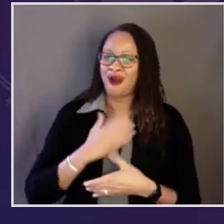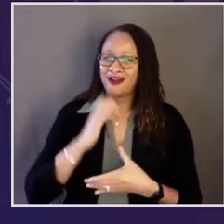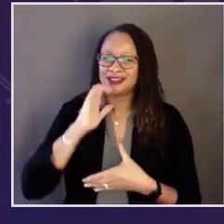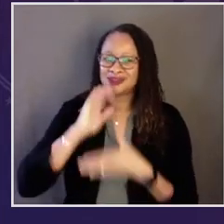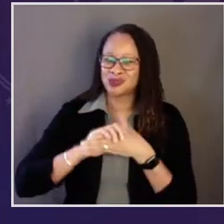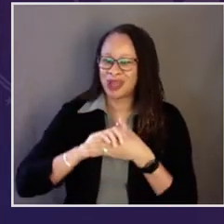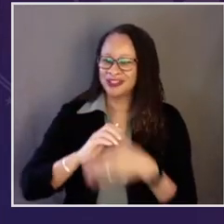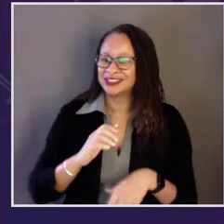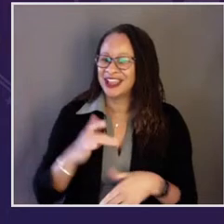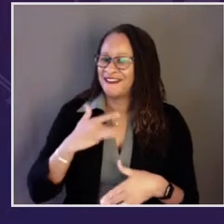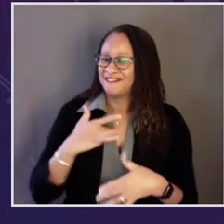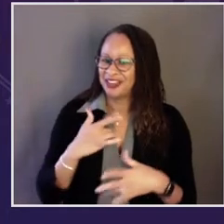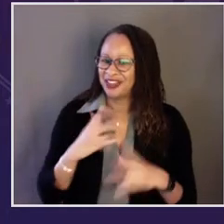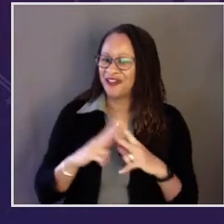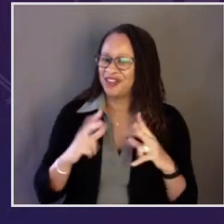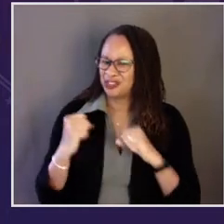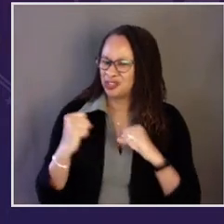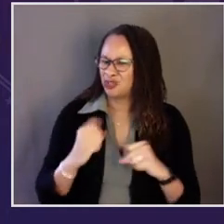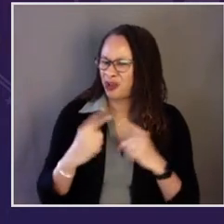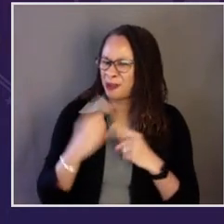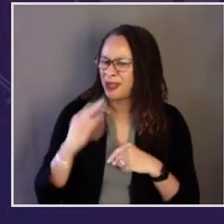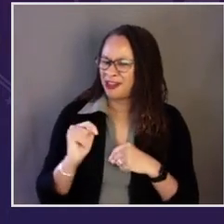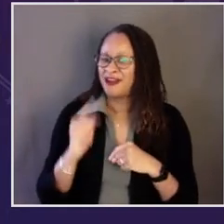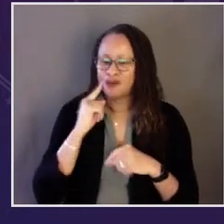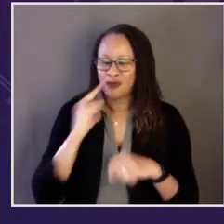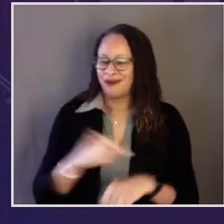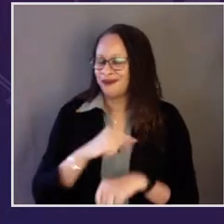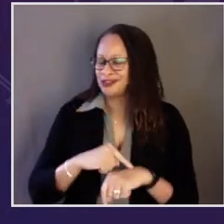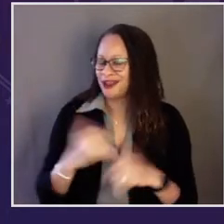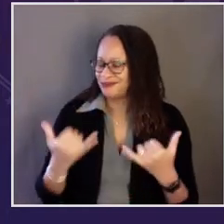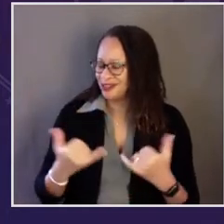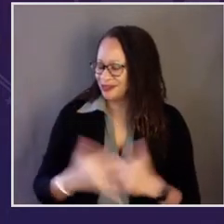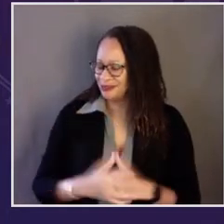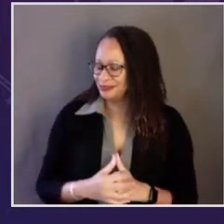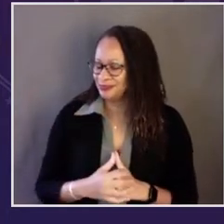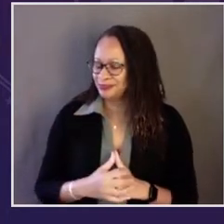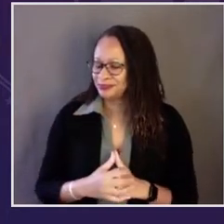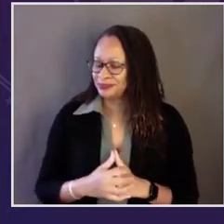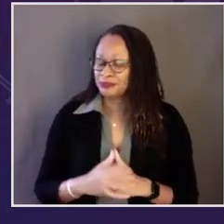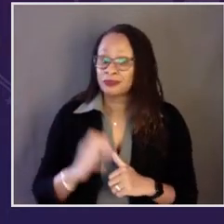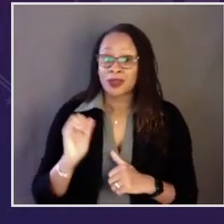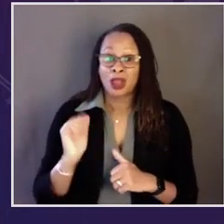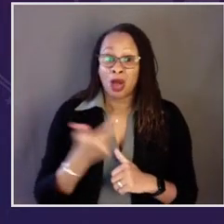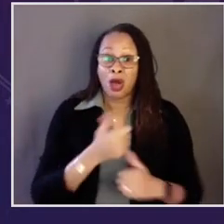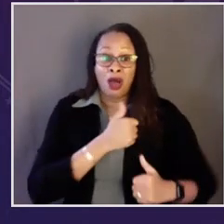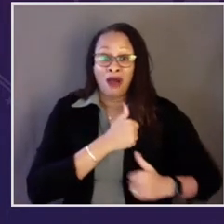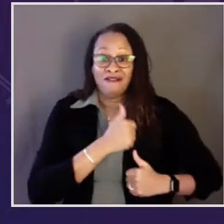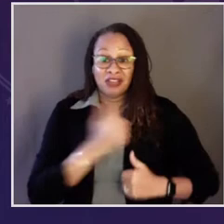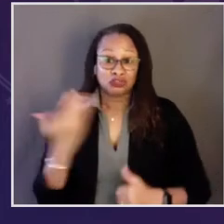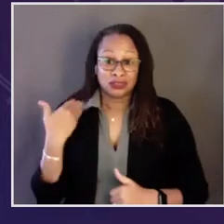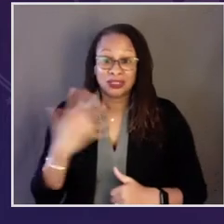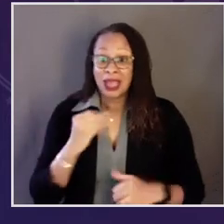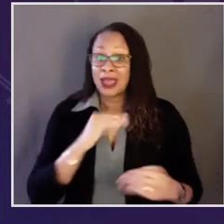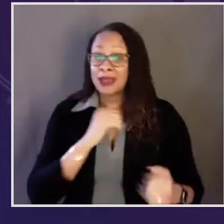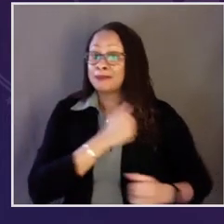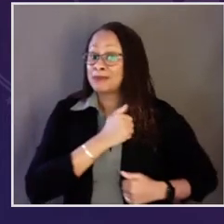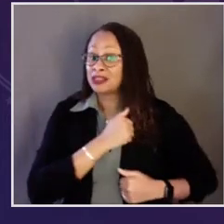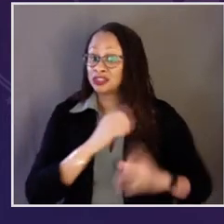We're both, both our spouses feel incredibly strongly about this and have for some time.